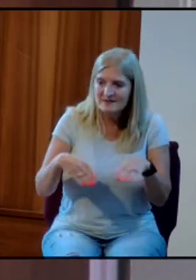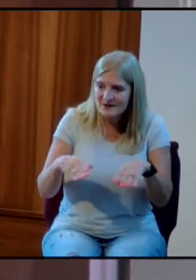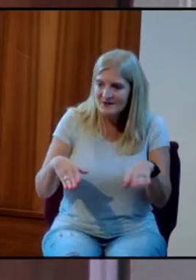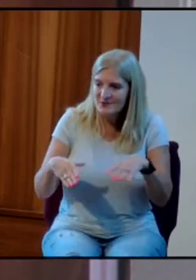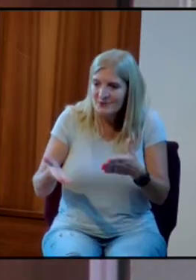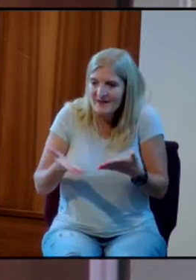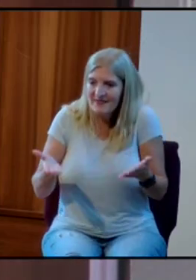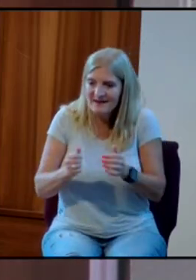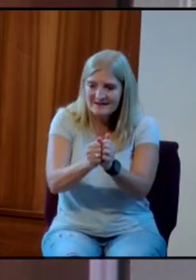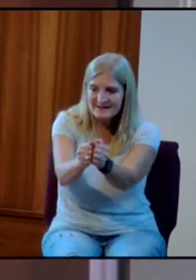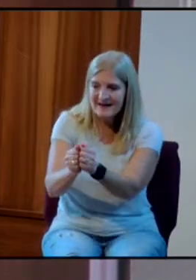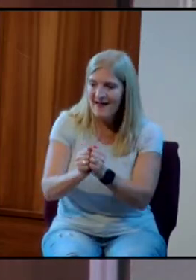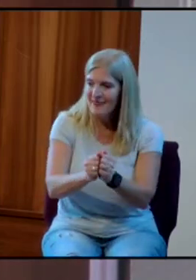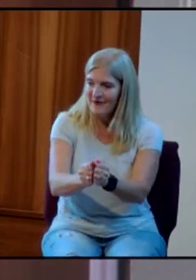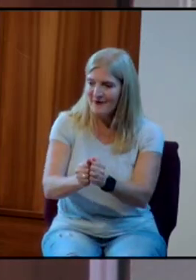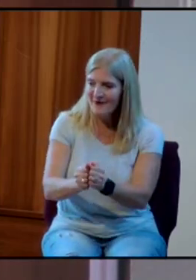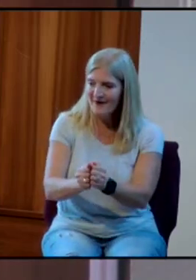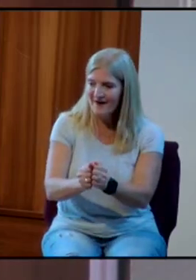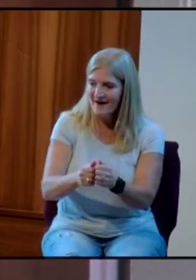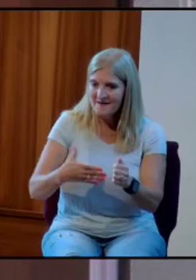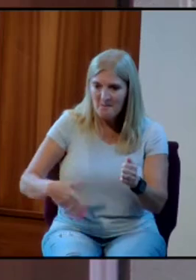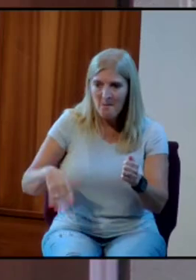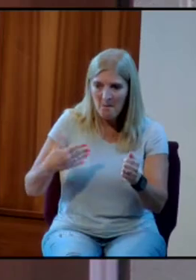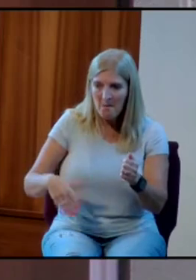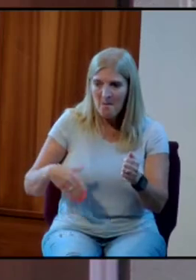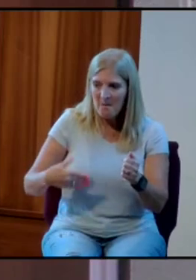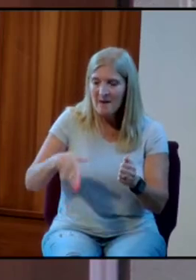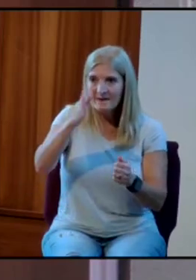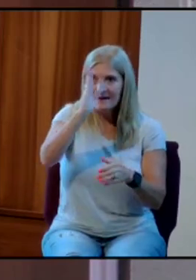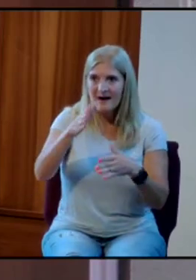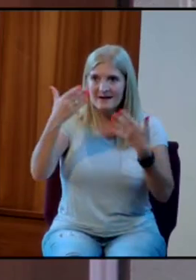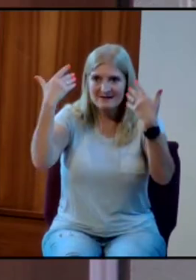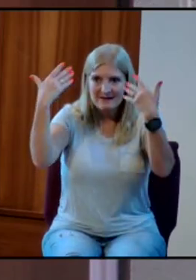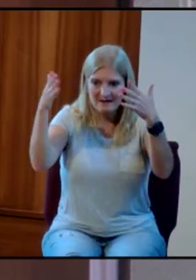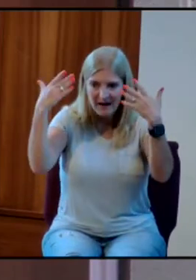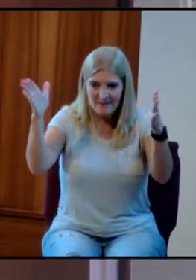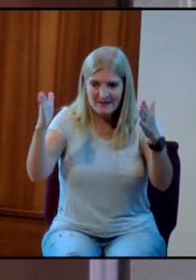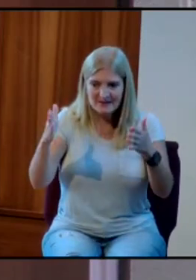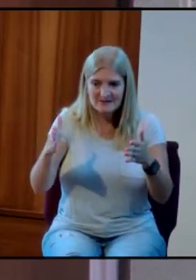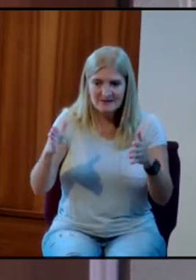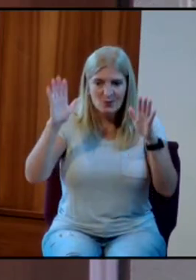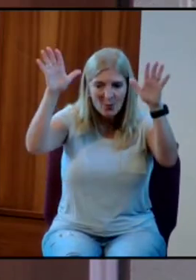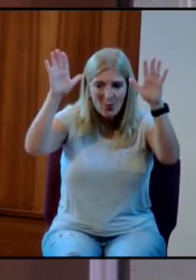together. And God has accomplished incredible things.